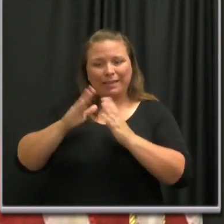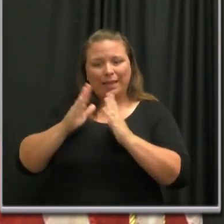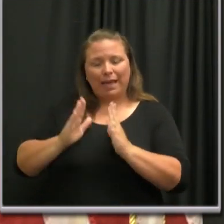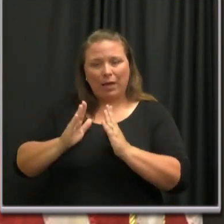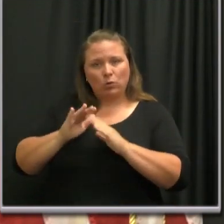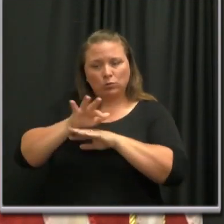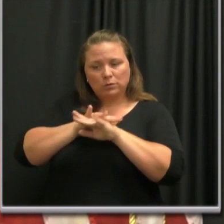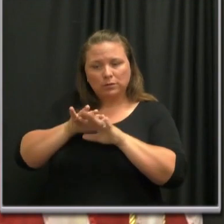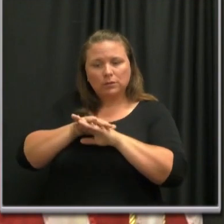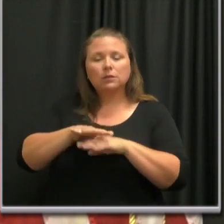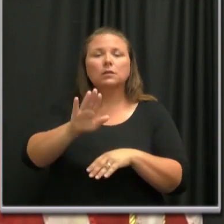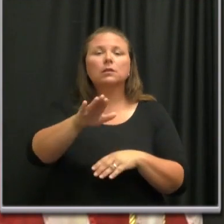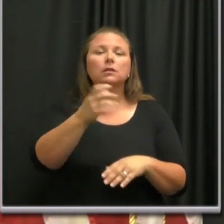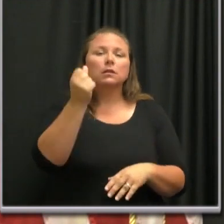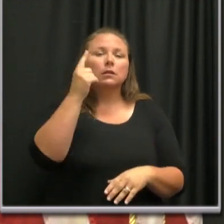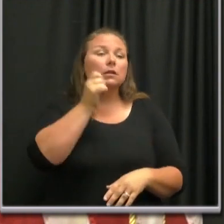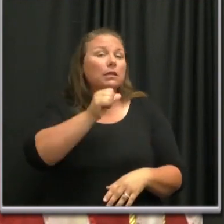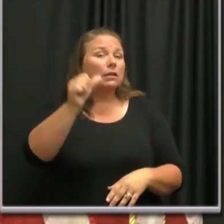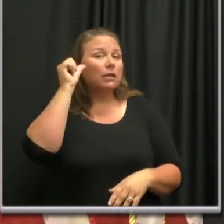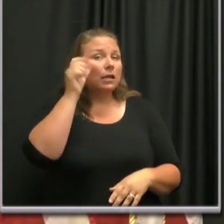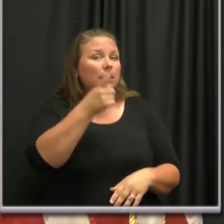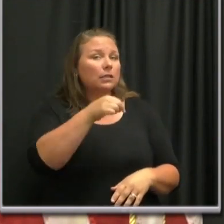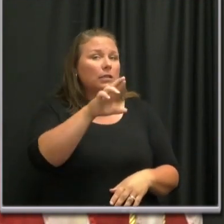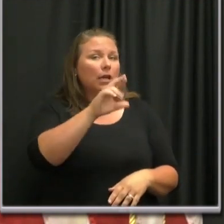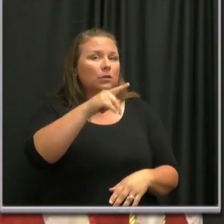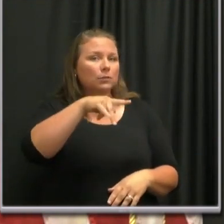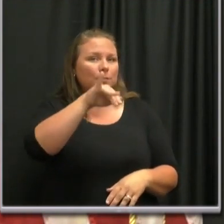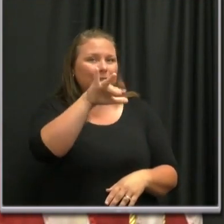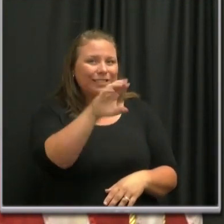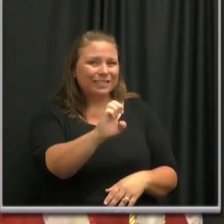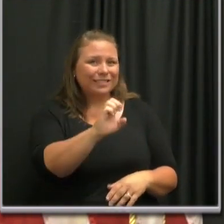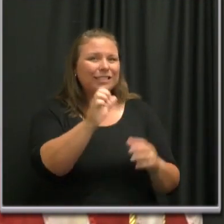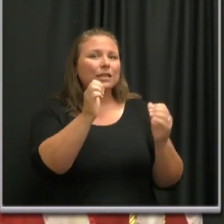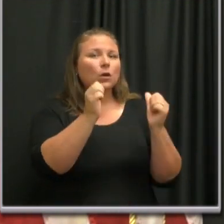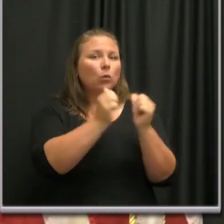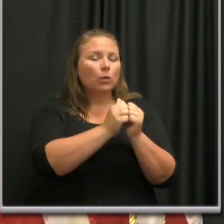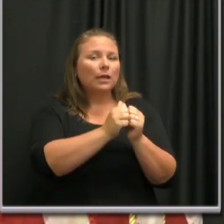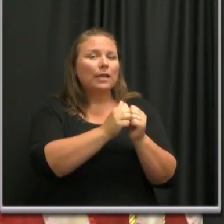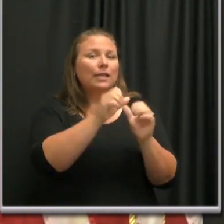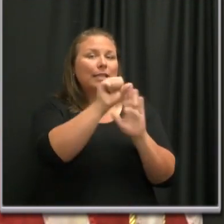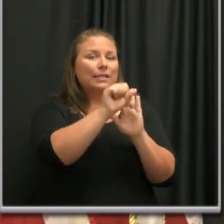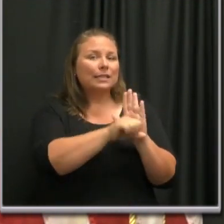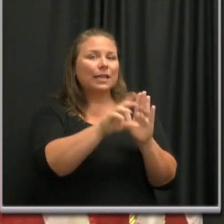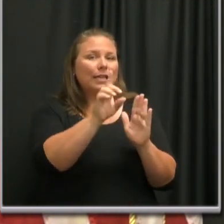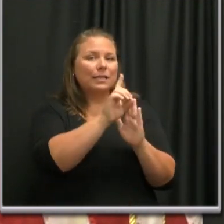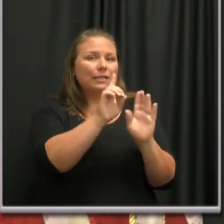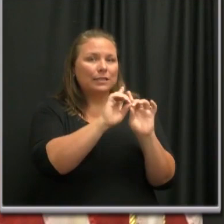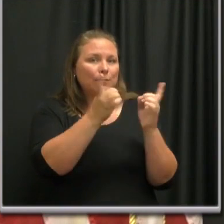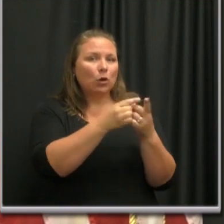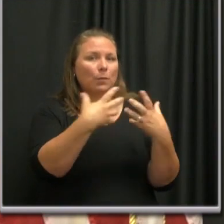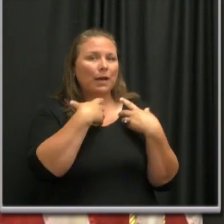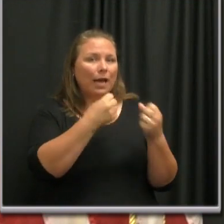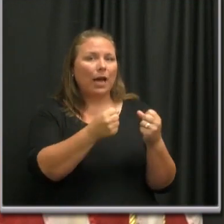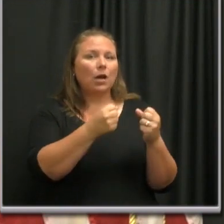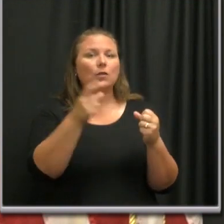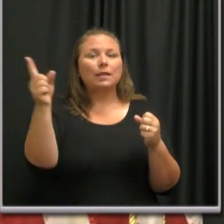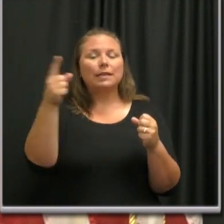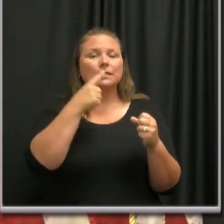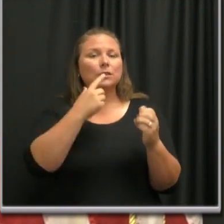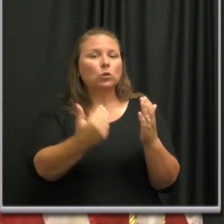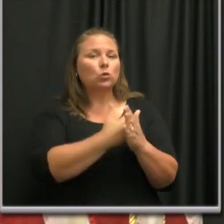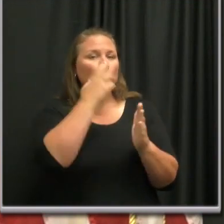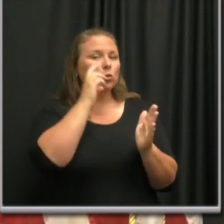Just yesterday, Dr. Piercy with the State Department of Health said that new research they had seen